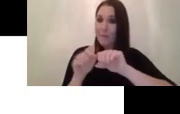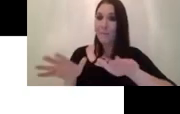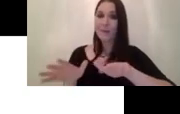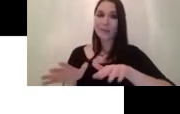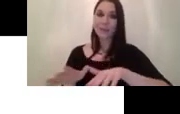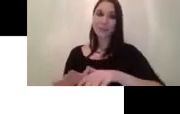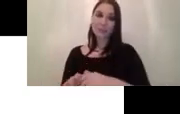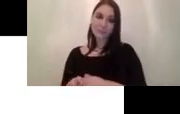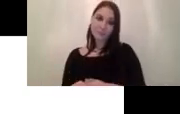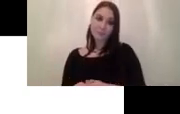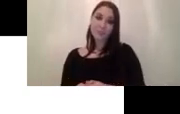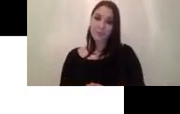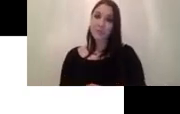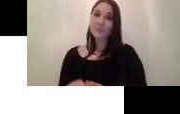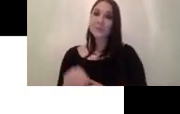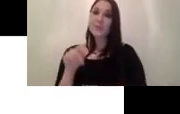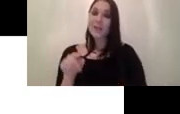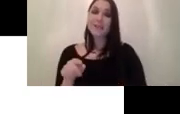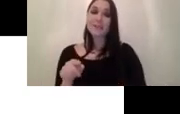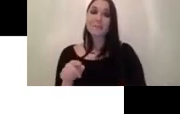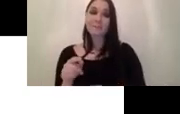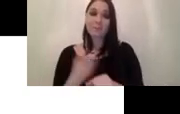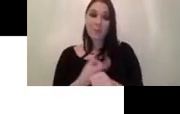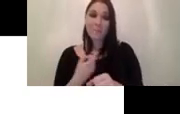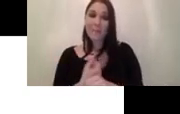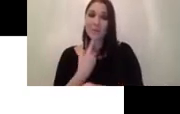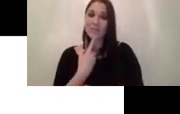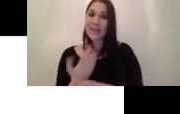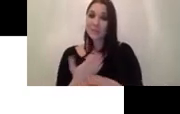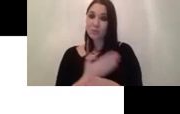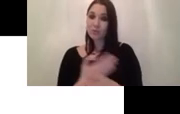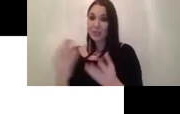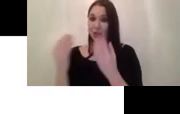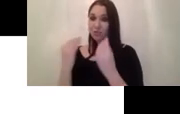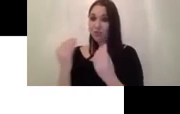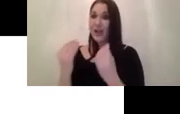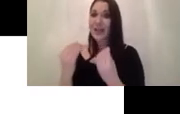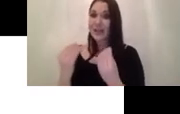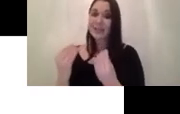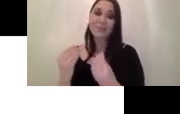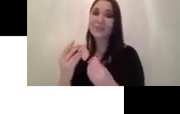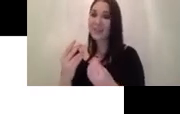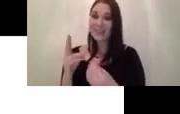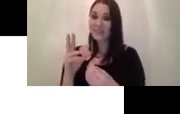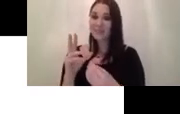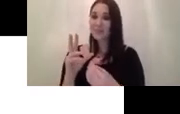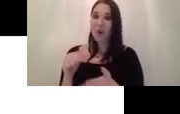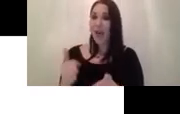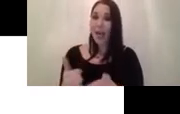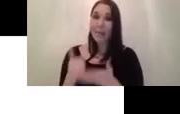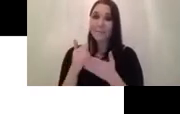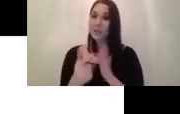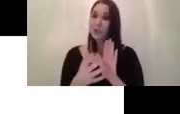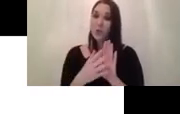-trained this paper basically saying pre-training um actually is not helping your model to improve